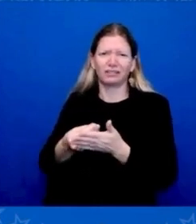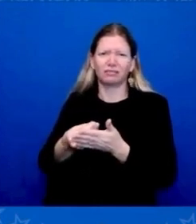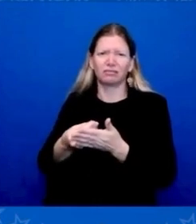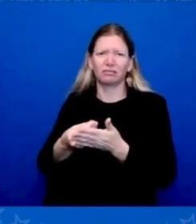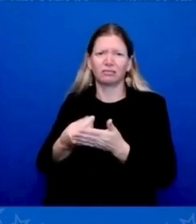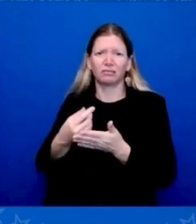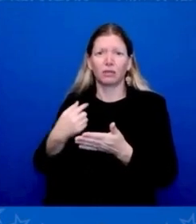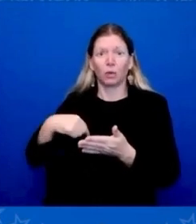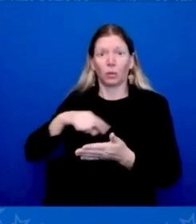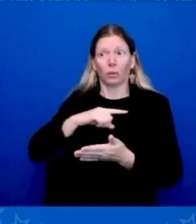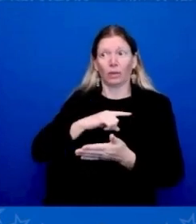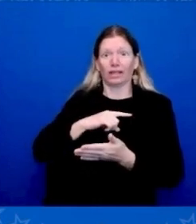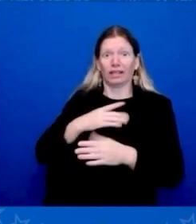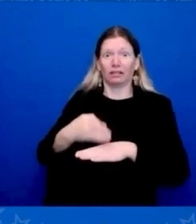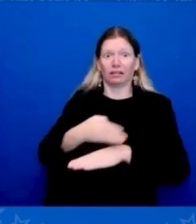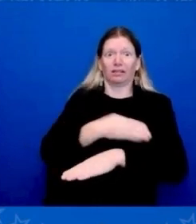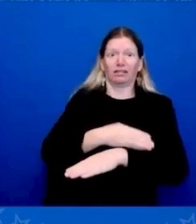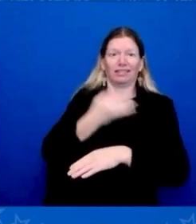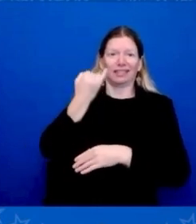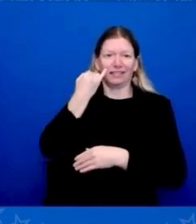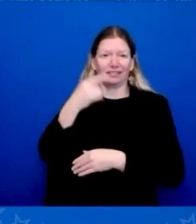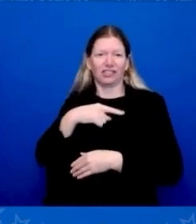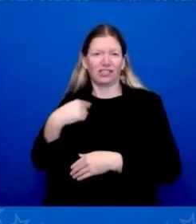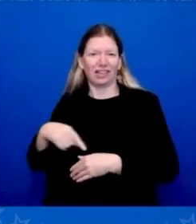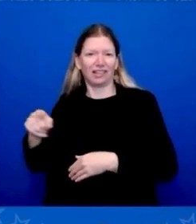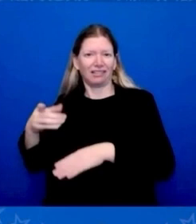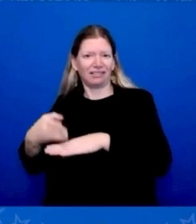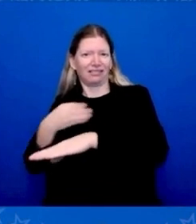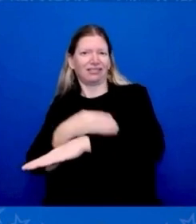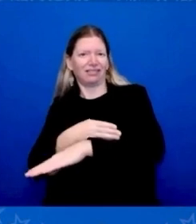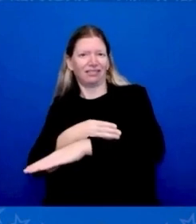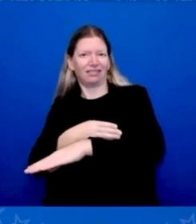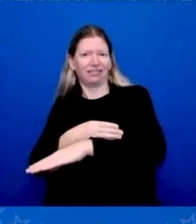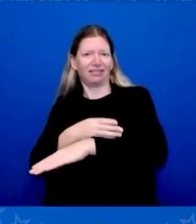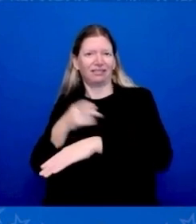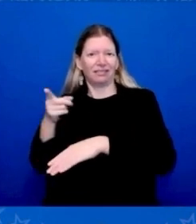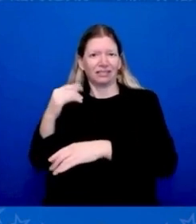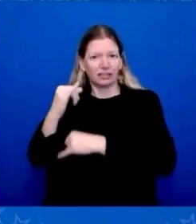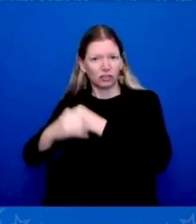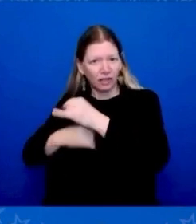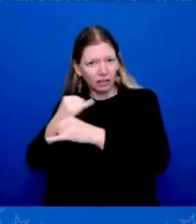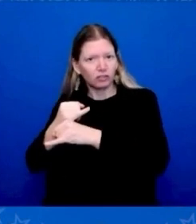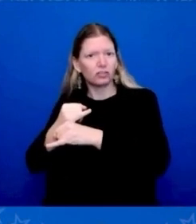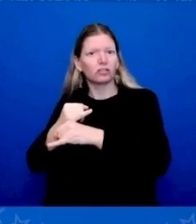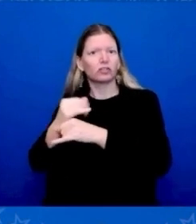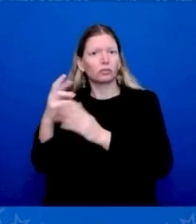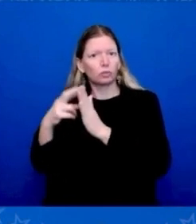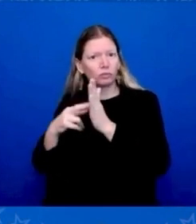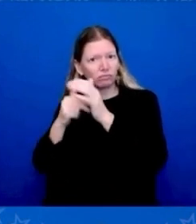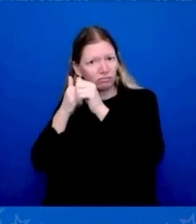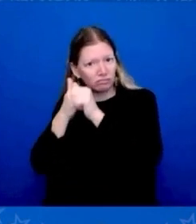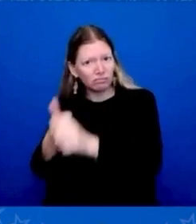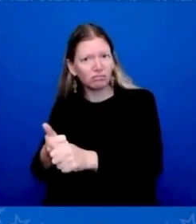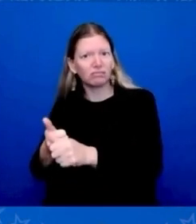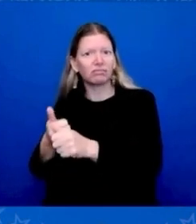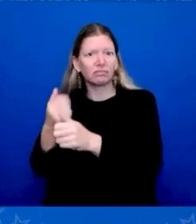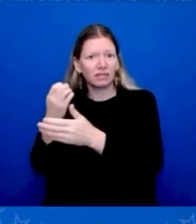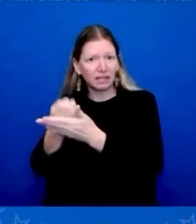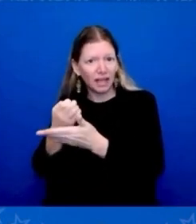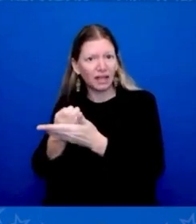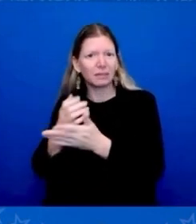grows the economy. But they have had some real difficulty in terms of their economy of late, particularly in real estate,